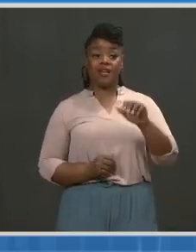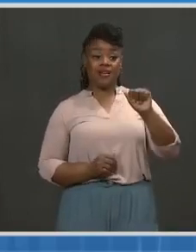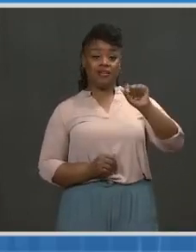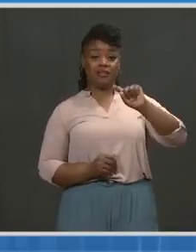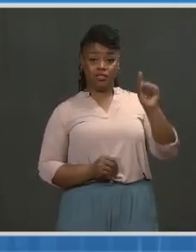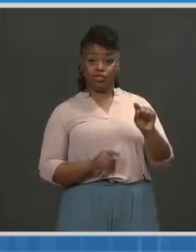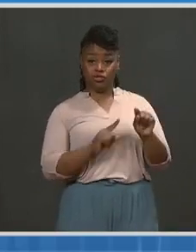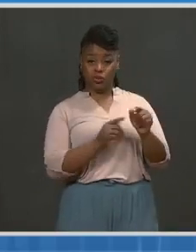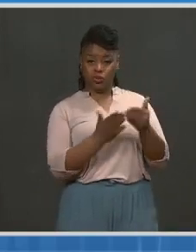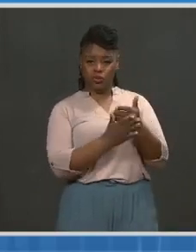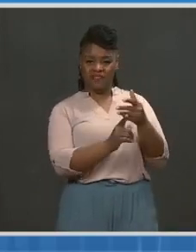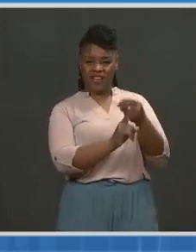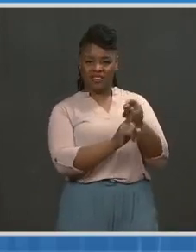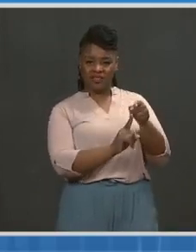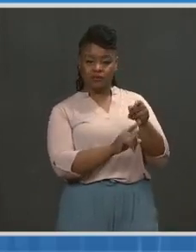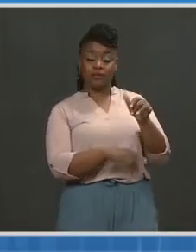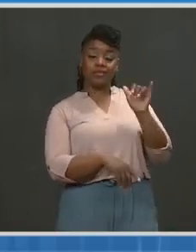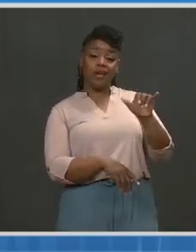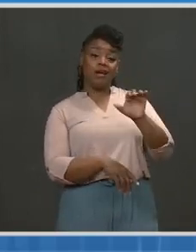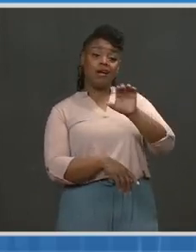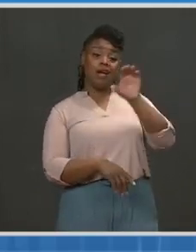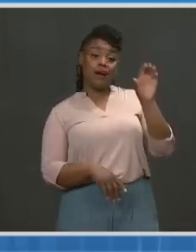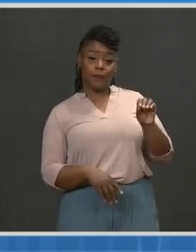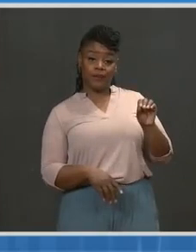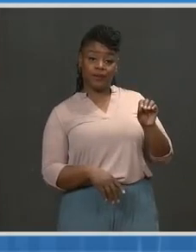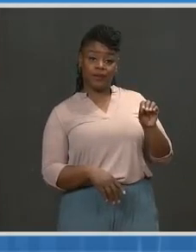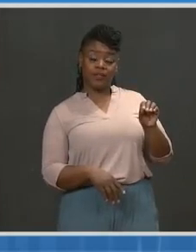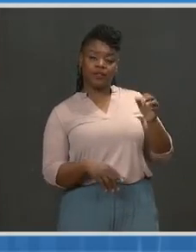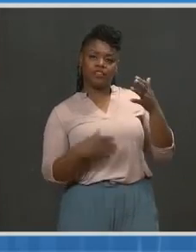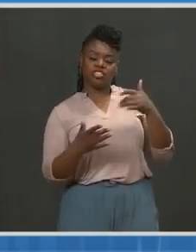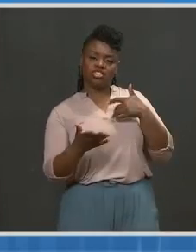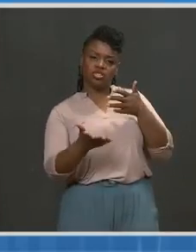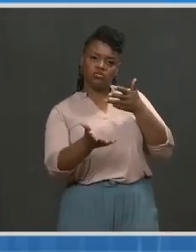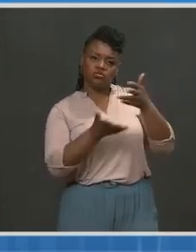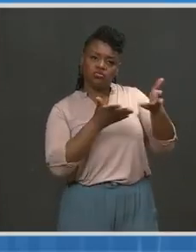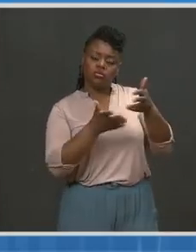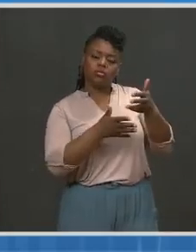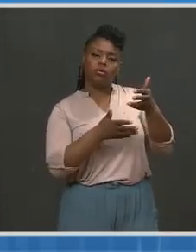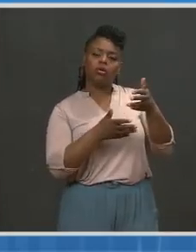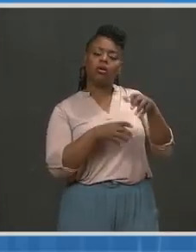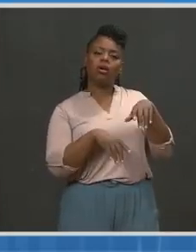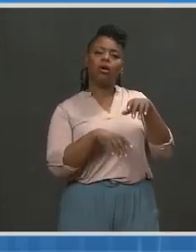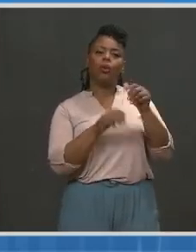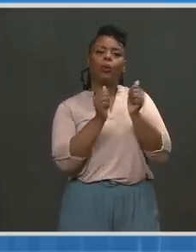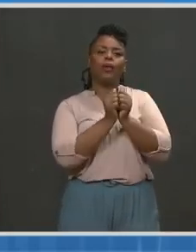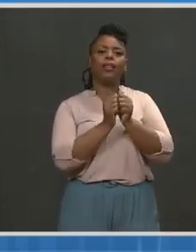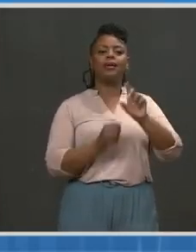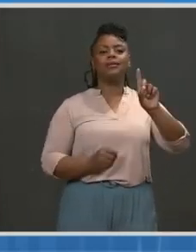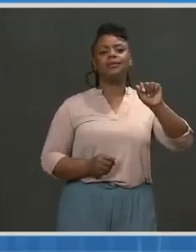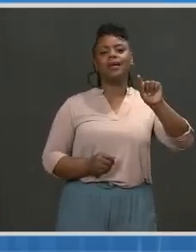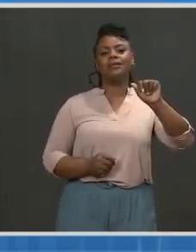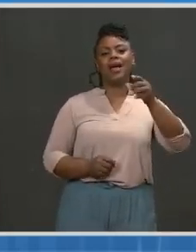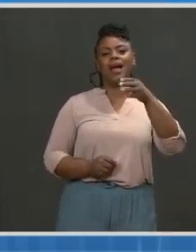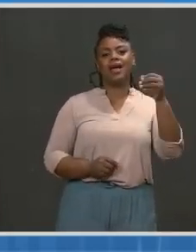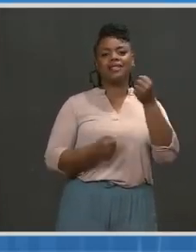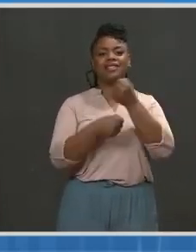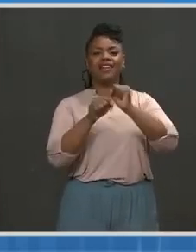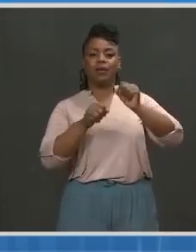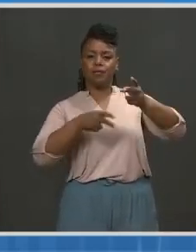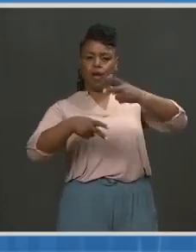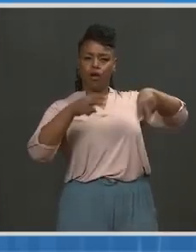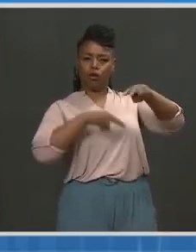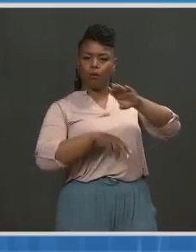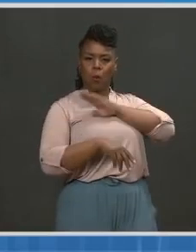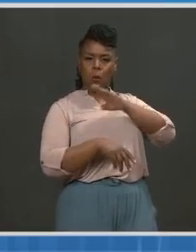was that the AZ company was dealing back and forth with the Data and Safety Monitoring Board regarding the